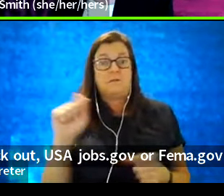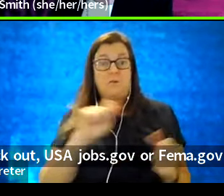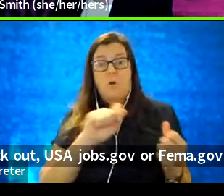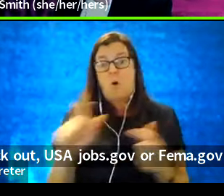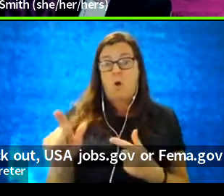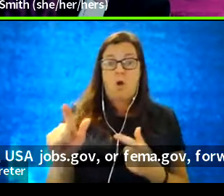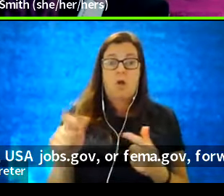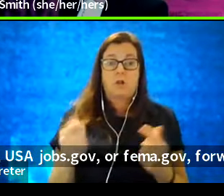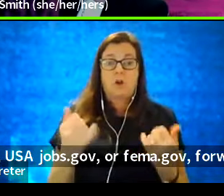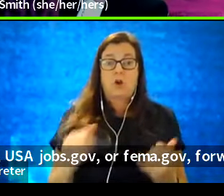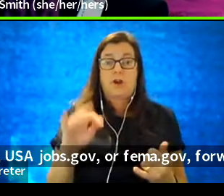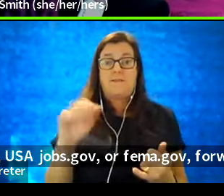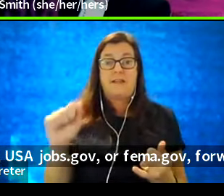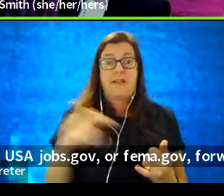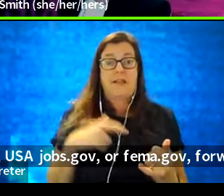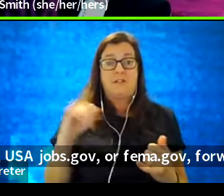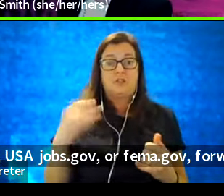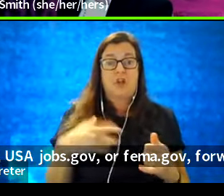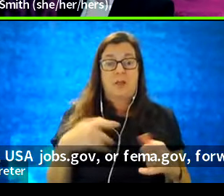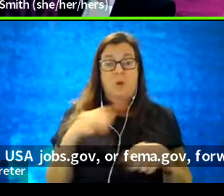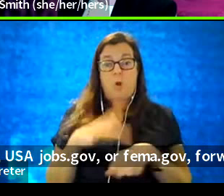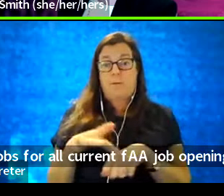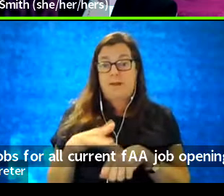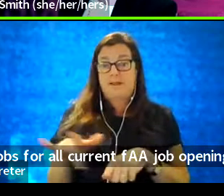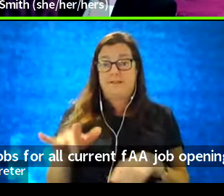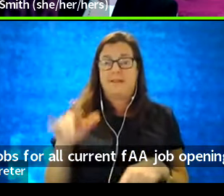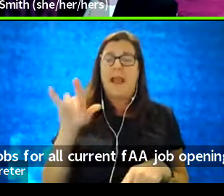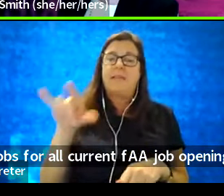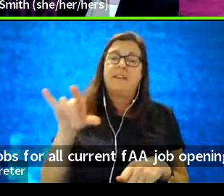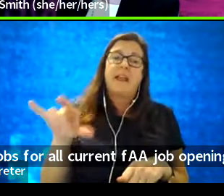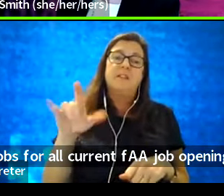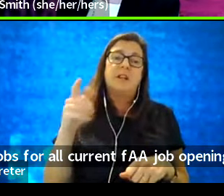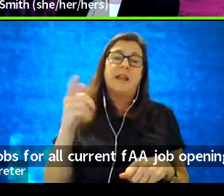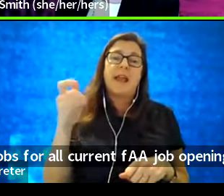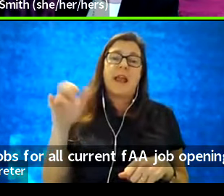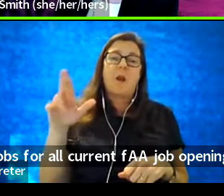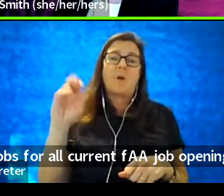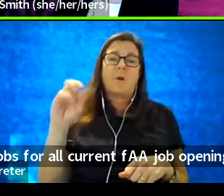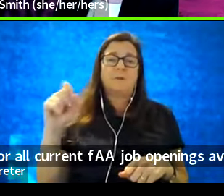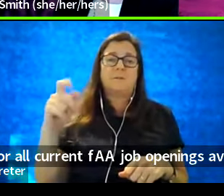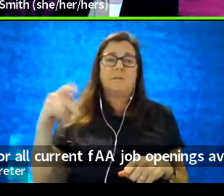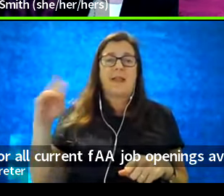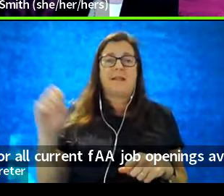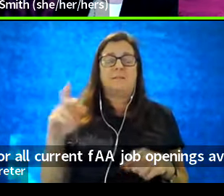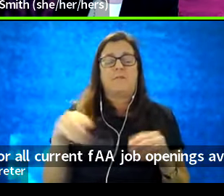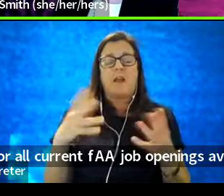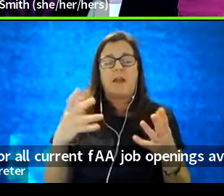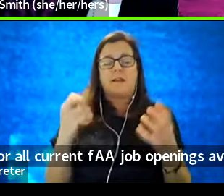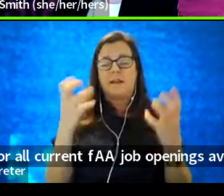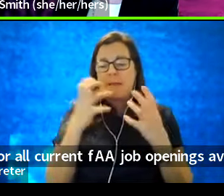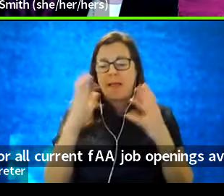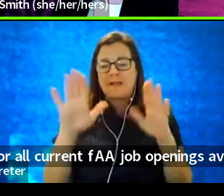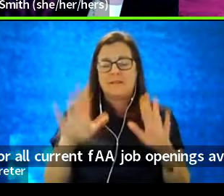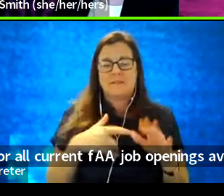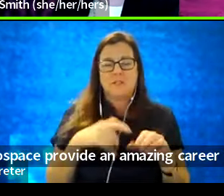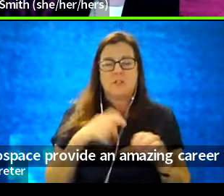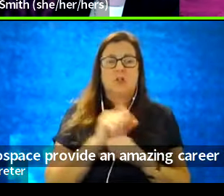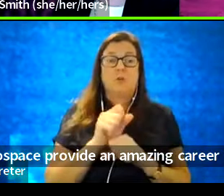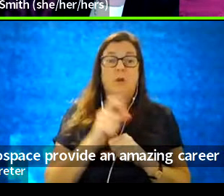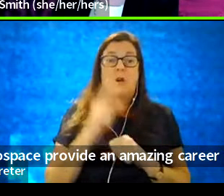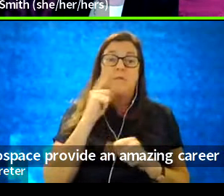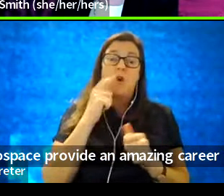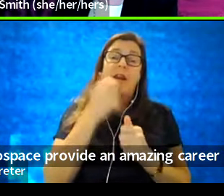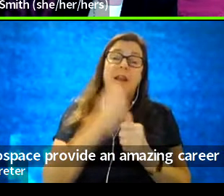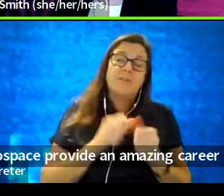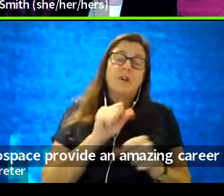current FAA job openings. Aviation and aerospace provide an amazing career for every